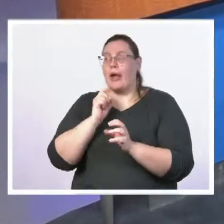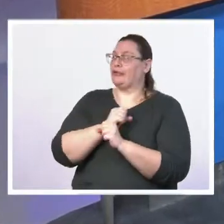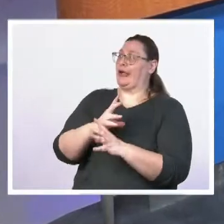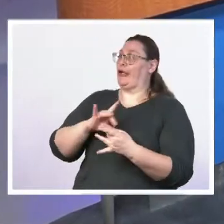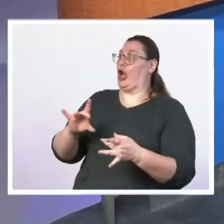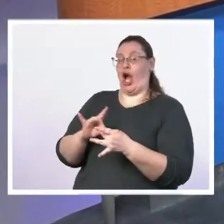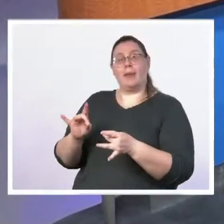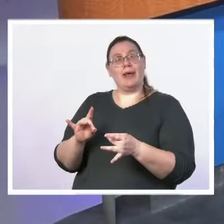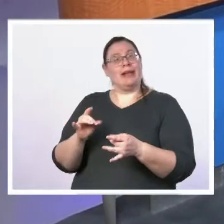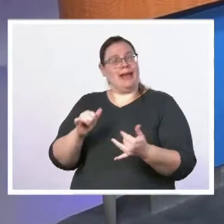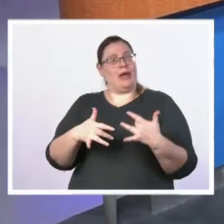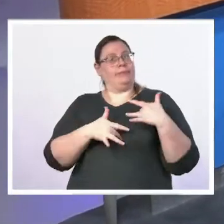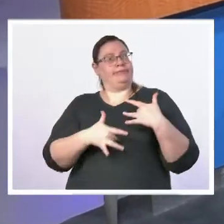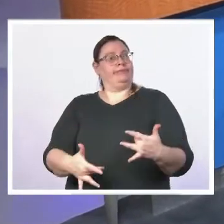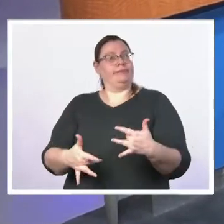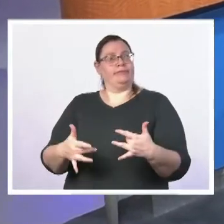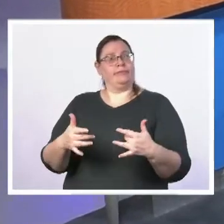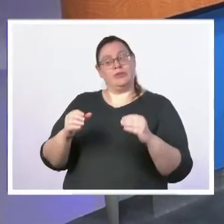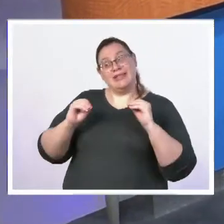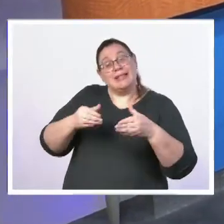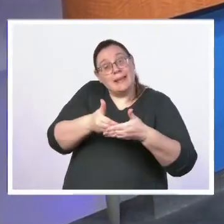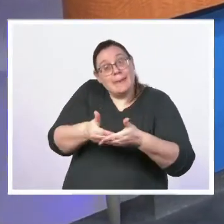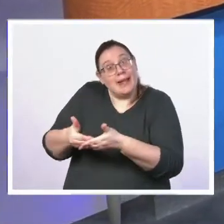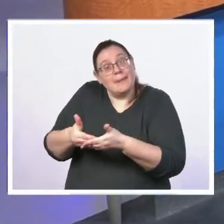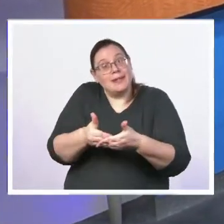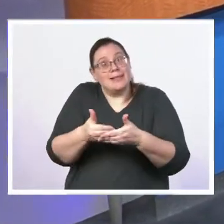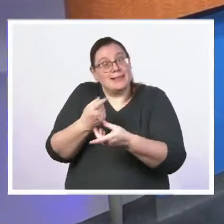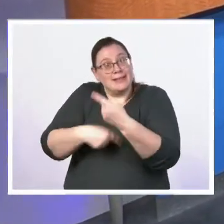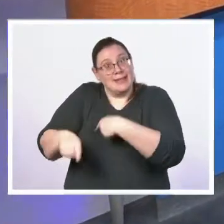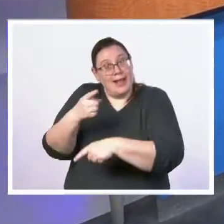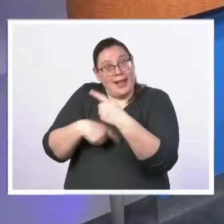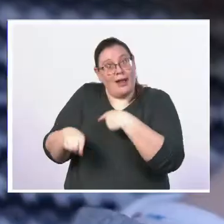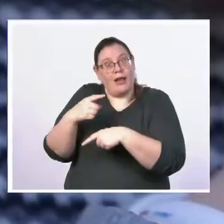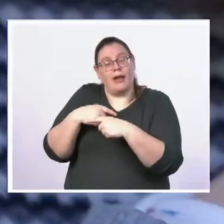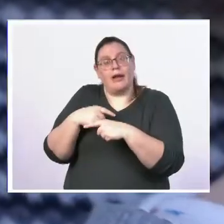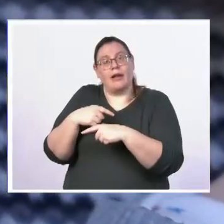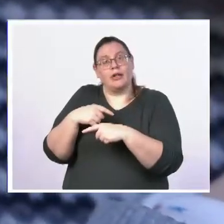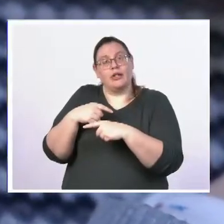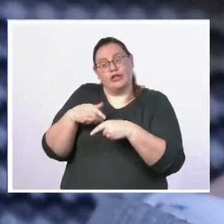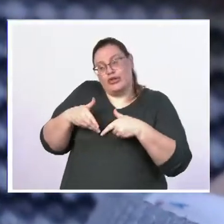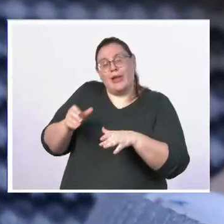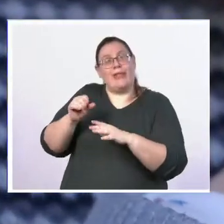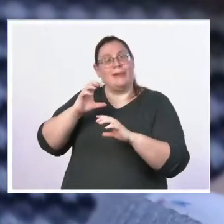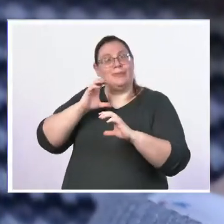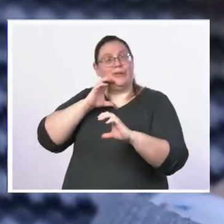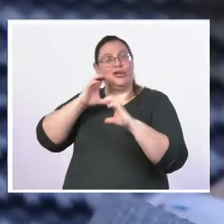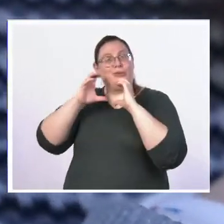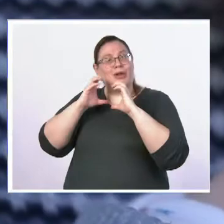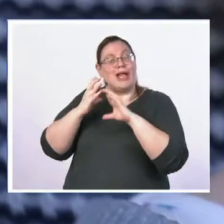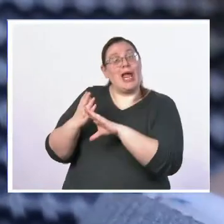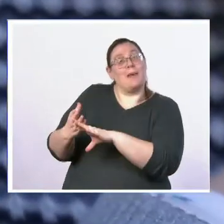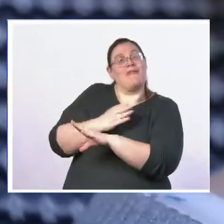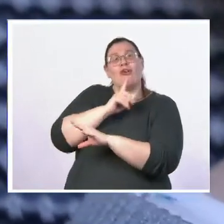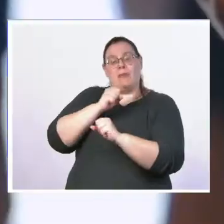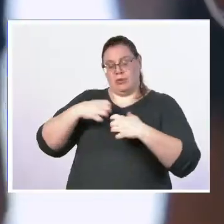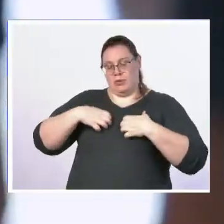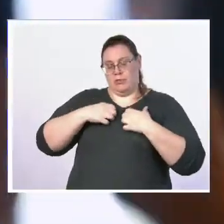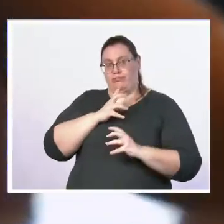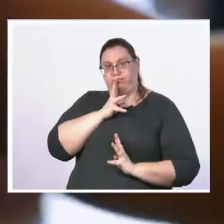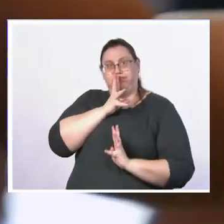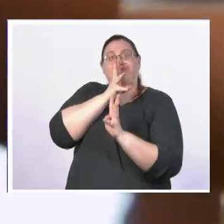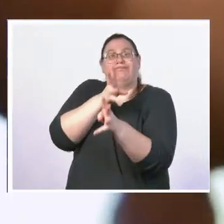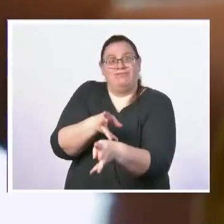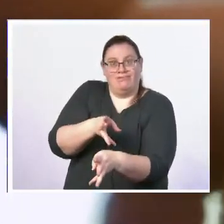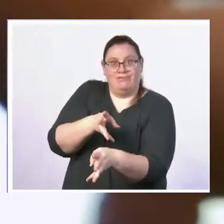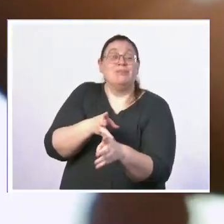about that because frankly i was going to say there is also a trend now of teaching infants sign in order to allow them to communicate